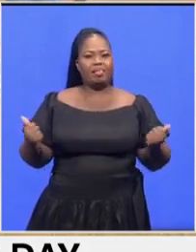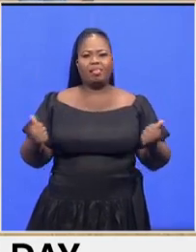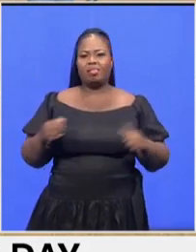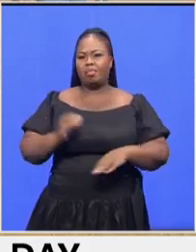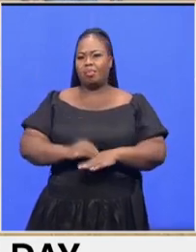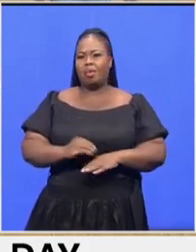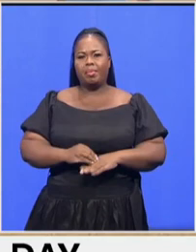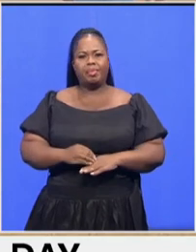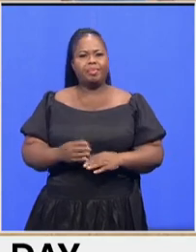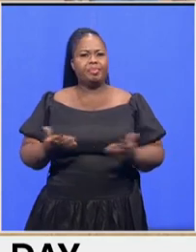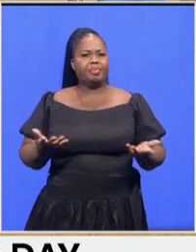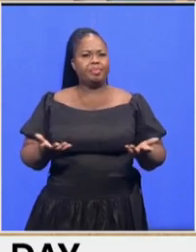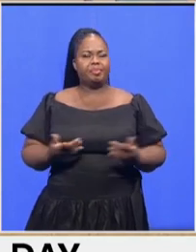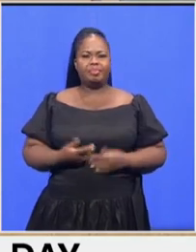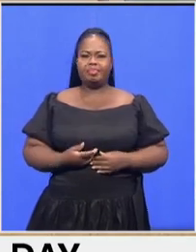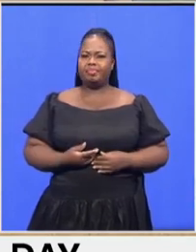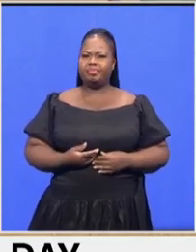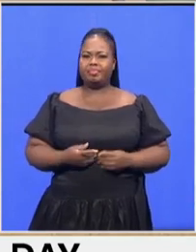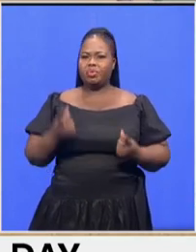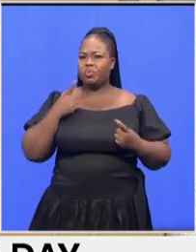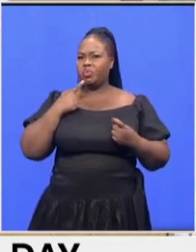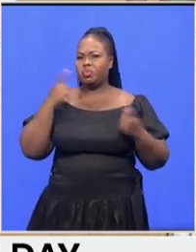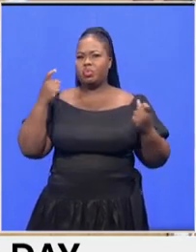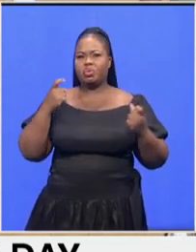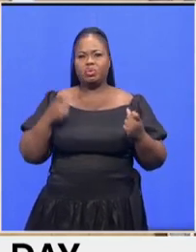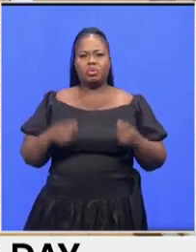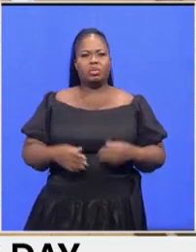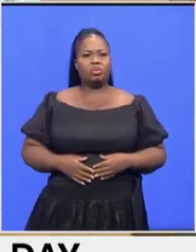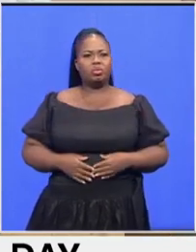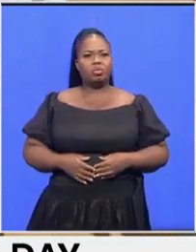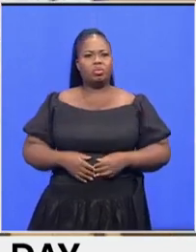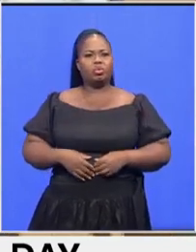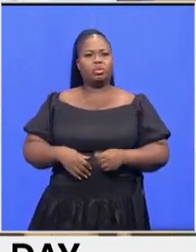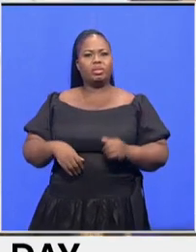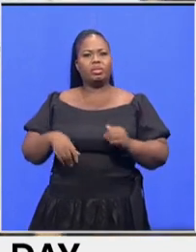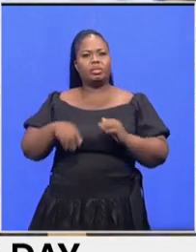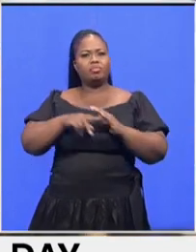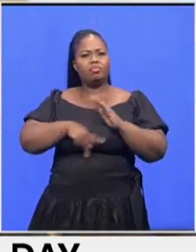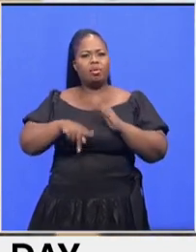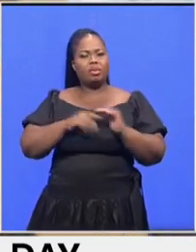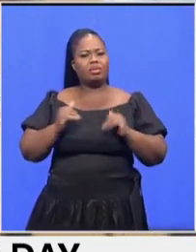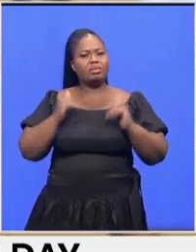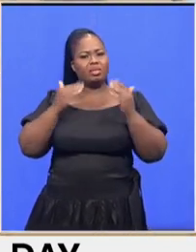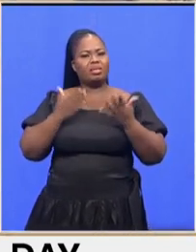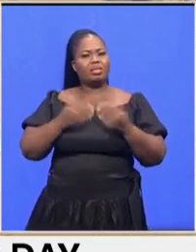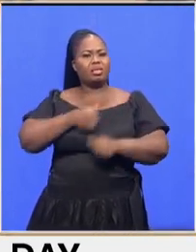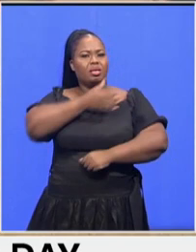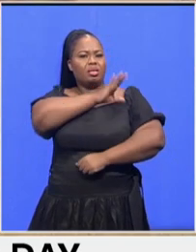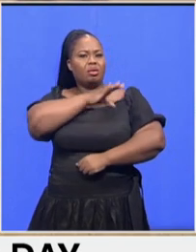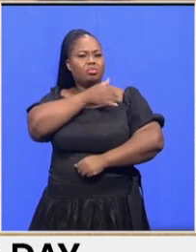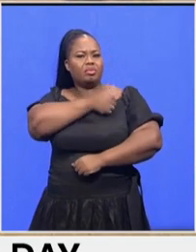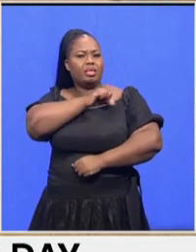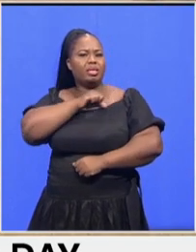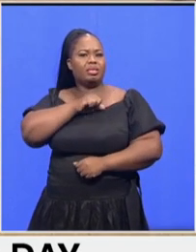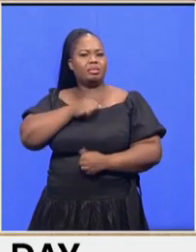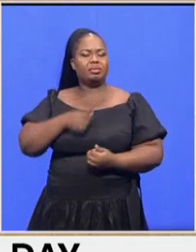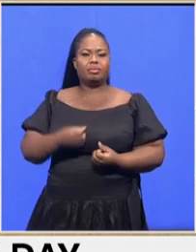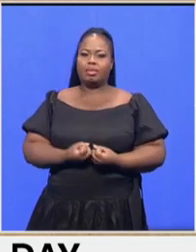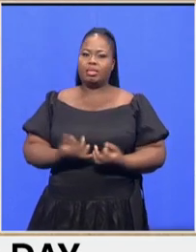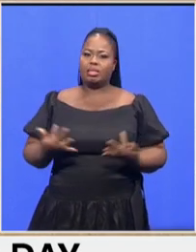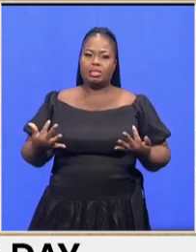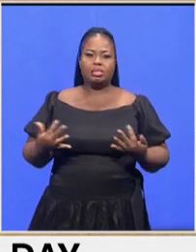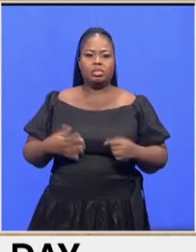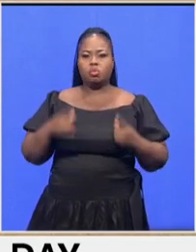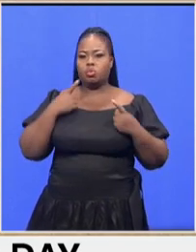complaining about access to primary and um secondary health care hospitals clinics etc also a very